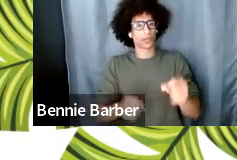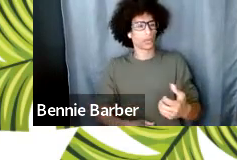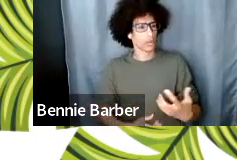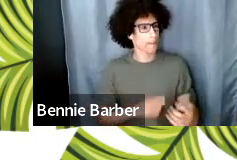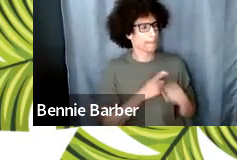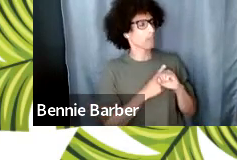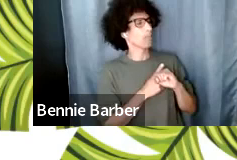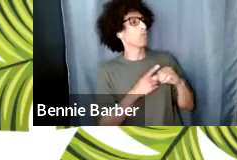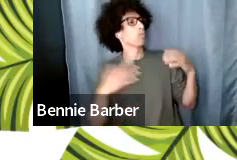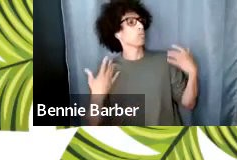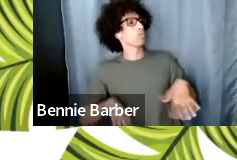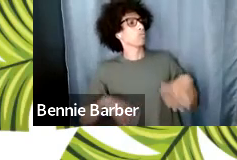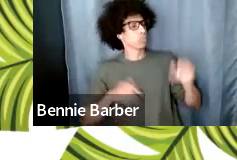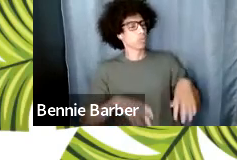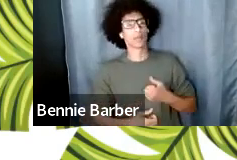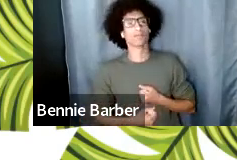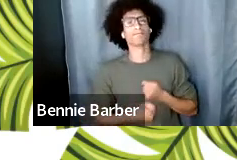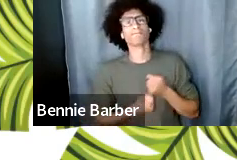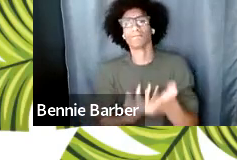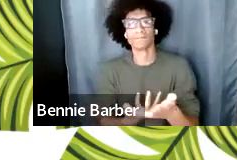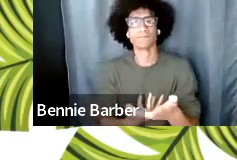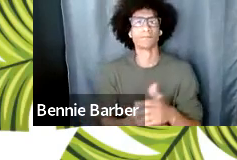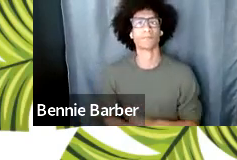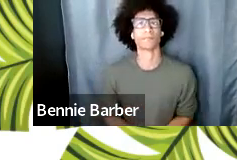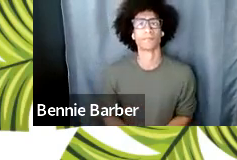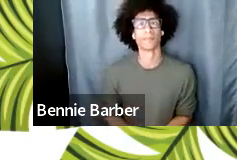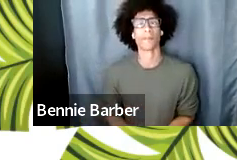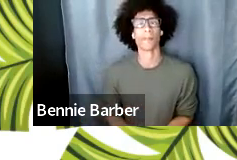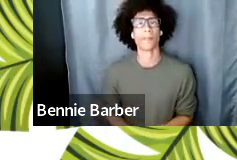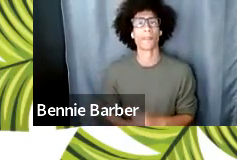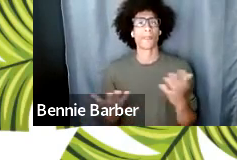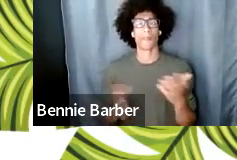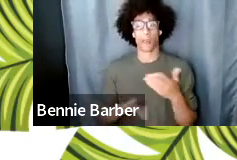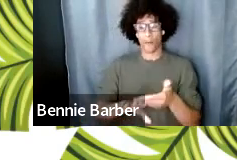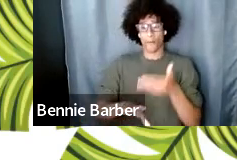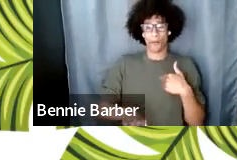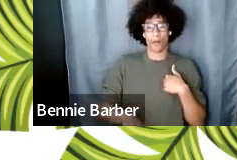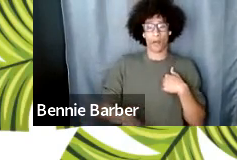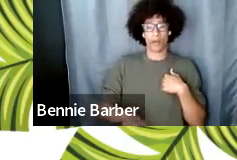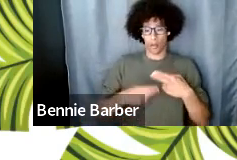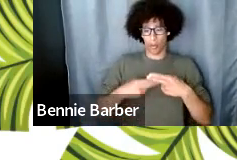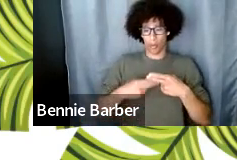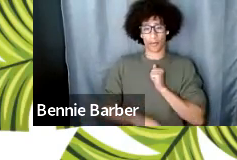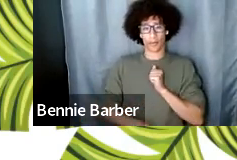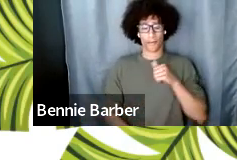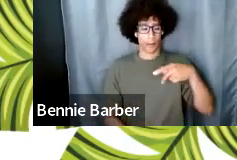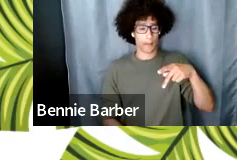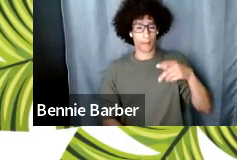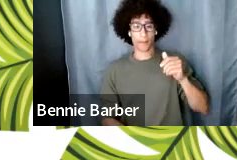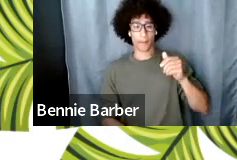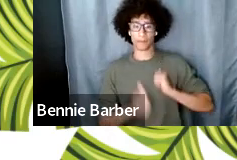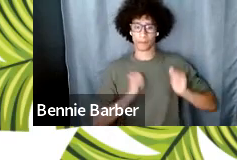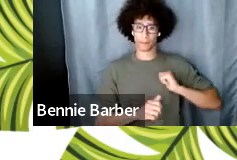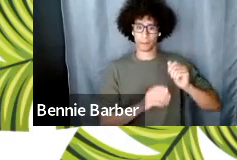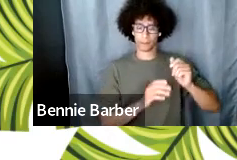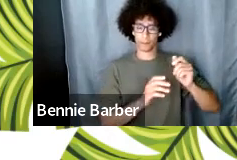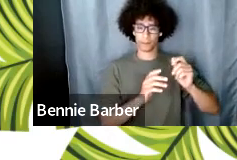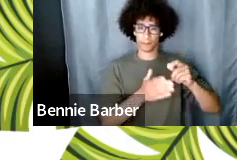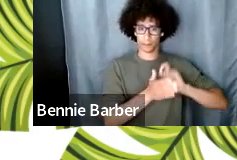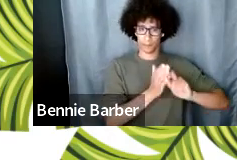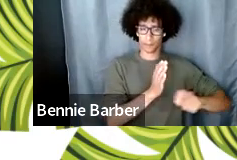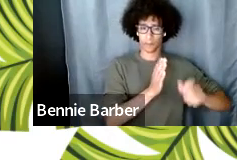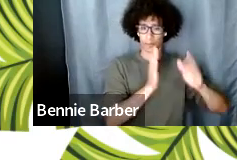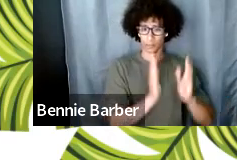a writer or a playwright and i was just like i'm just a storyteller well you know i think as people of color we